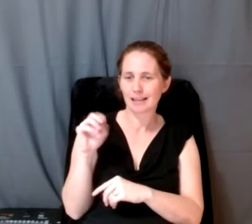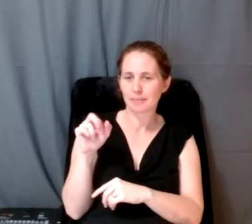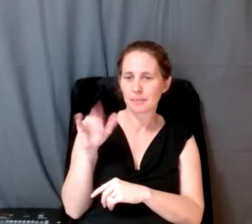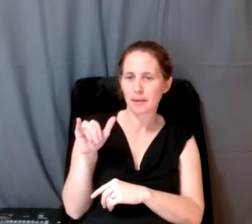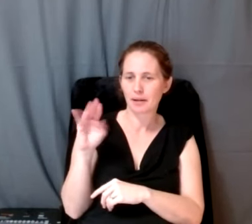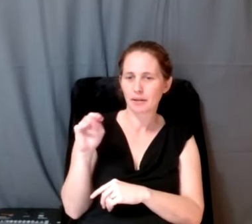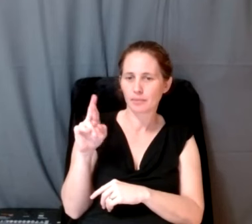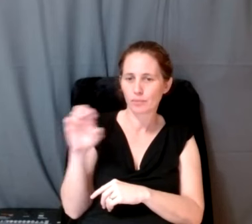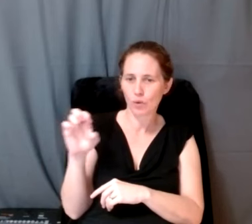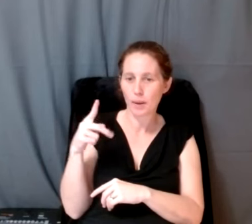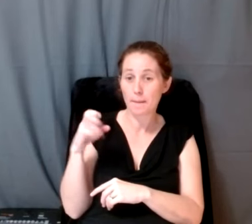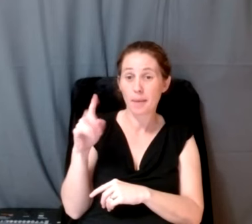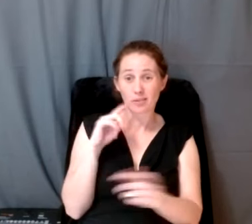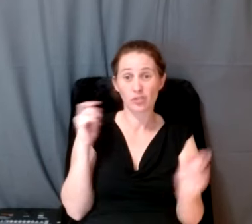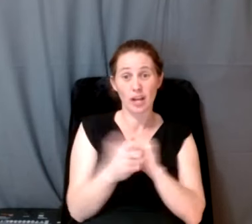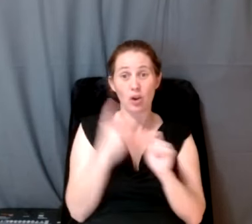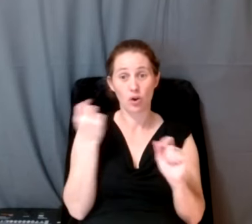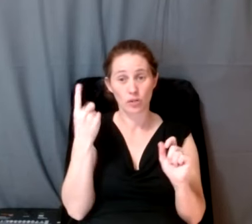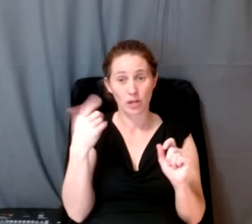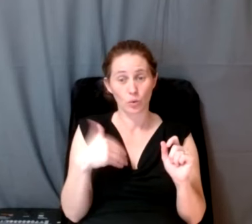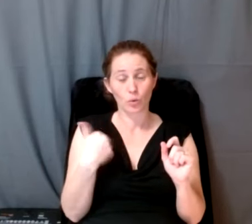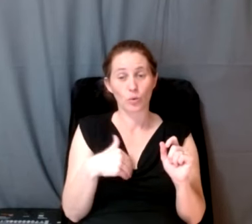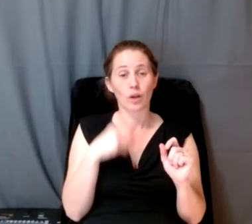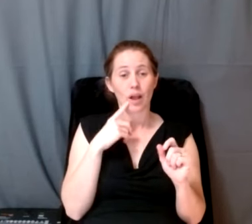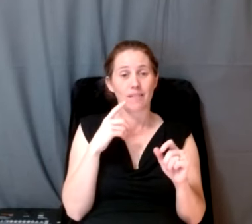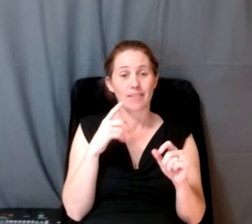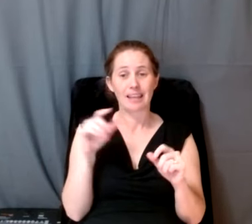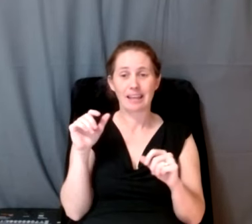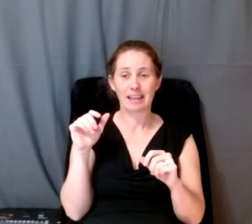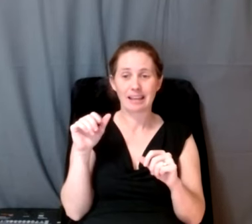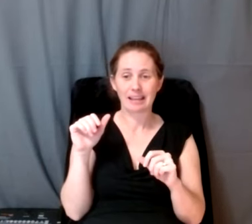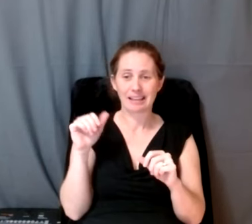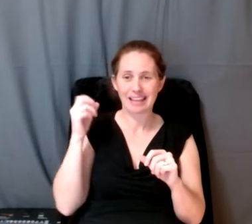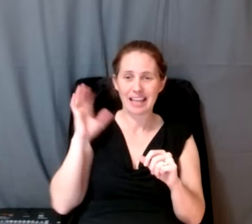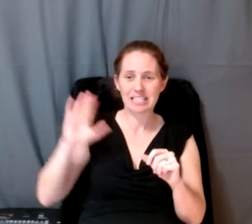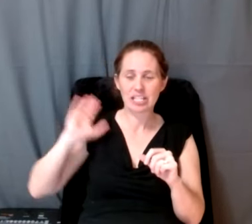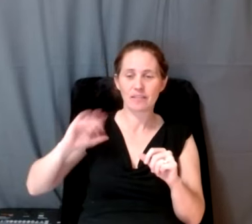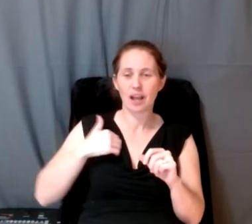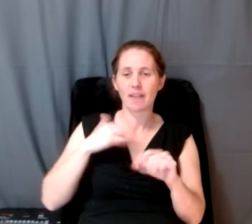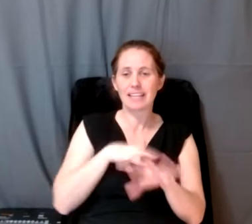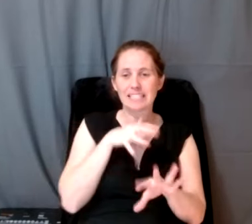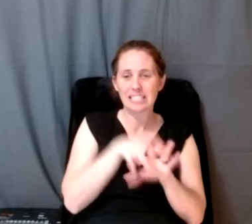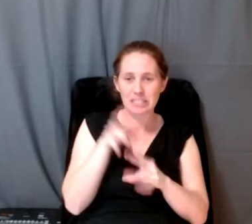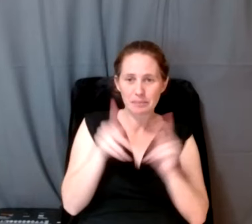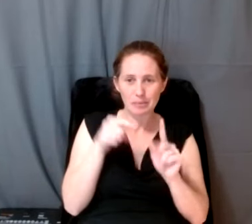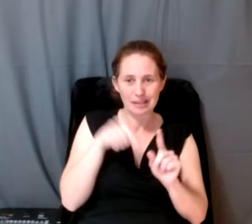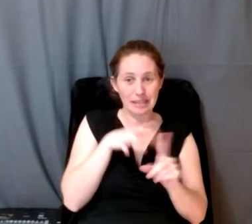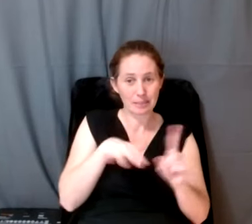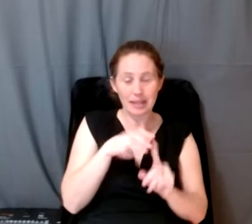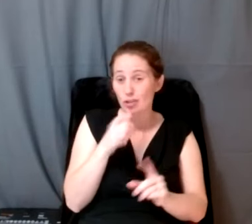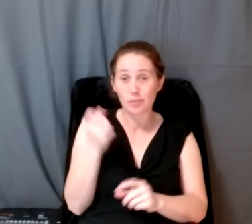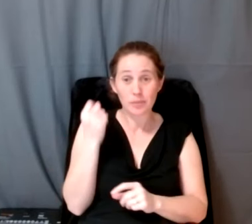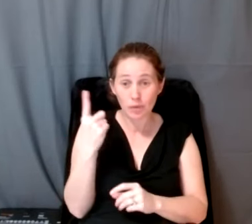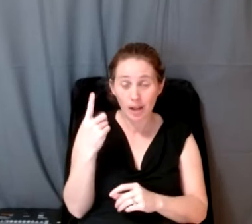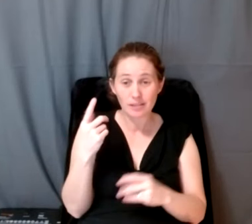radically altered our understanding, for example, of the antiquity of indigenous peoples in this place. This shouldn't be a surprise to us.